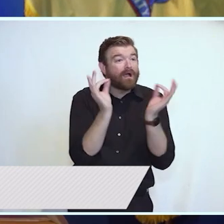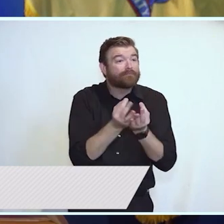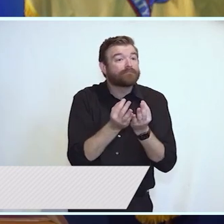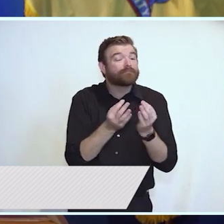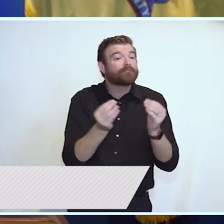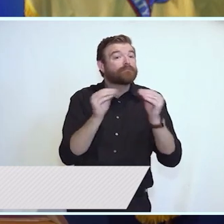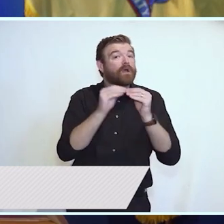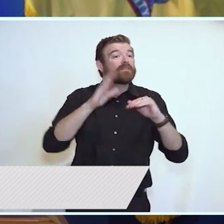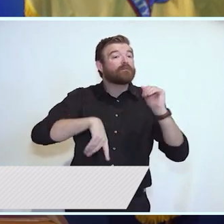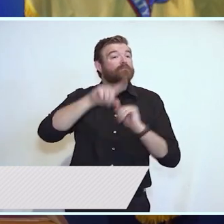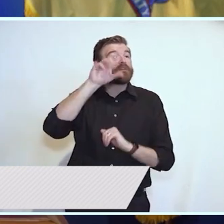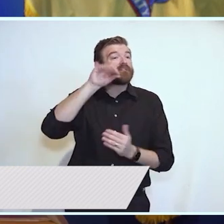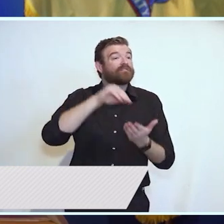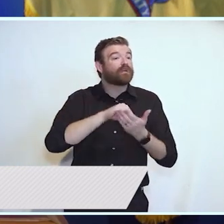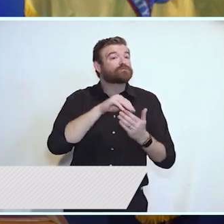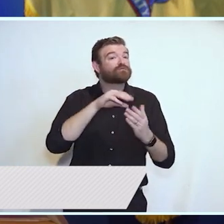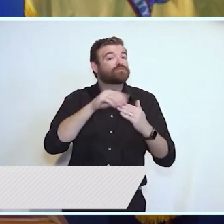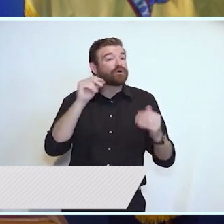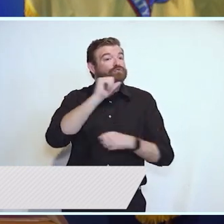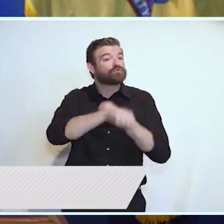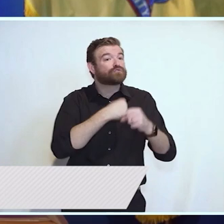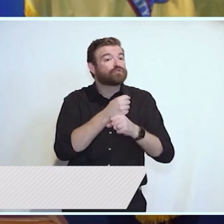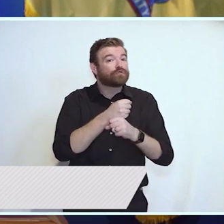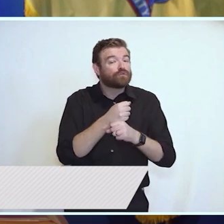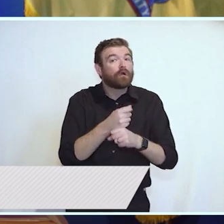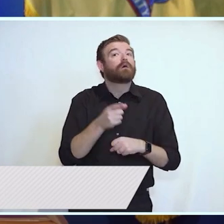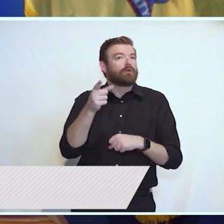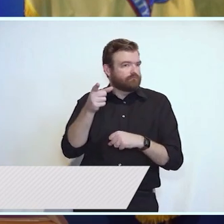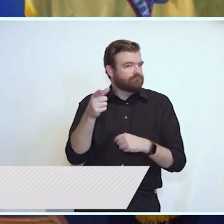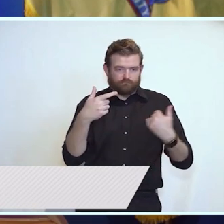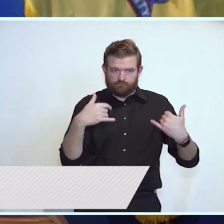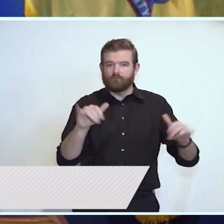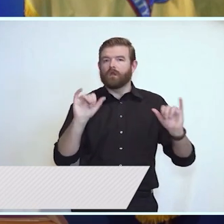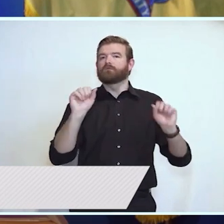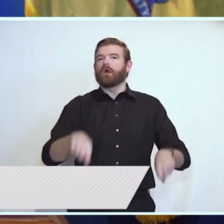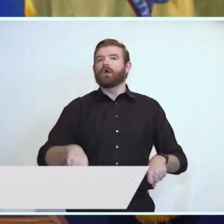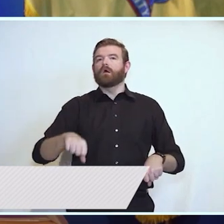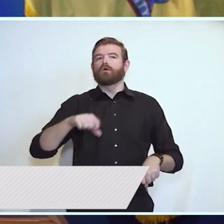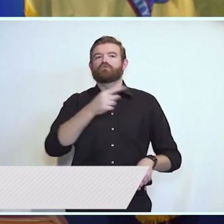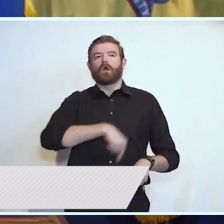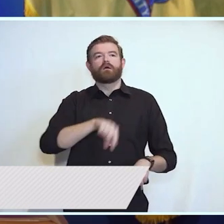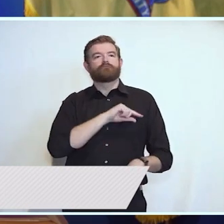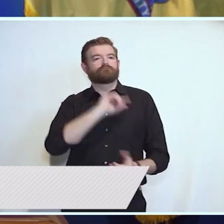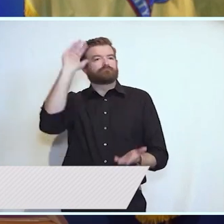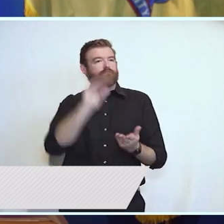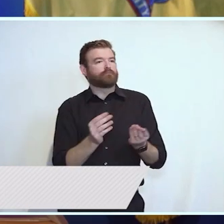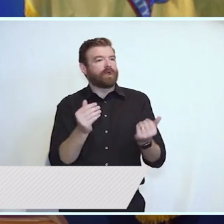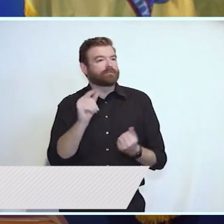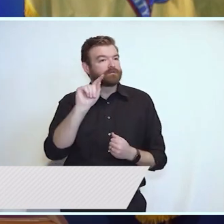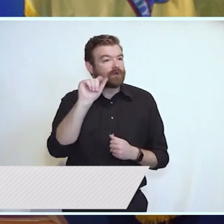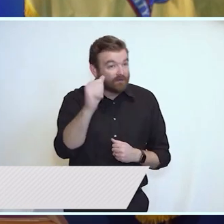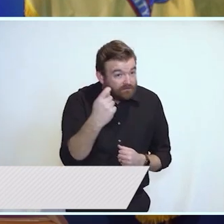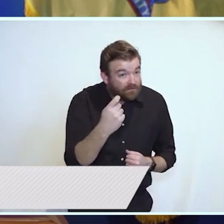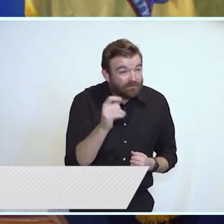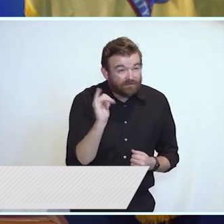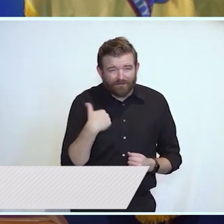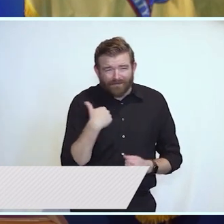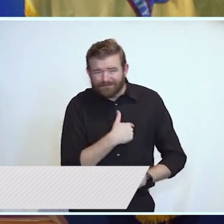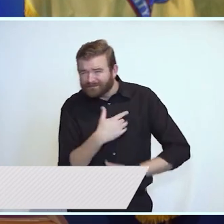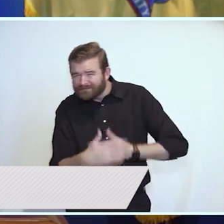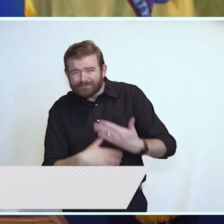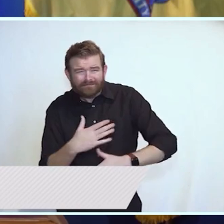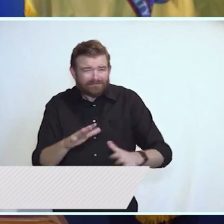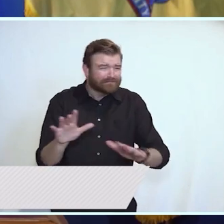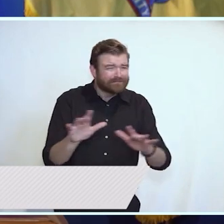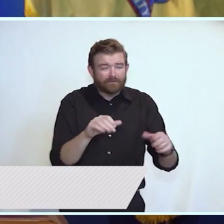Each of these steps is making our state more affordable and giving middle-class and working families and seniors the